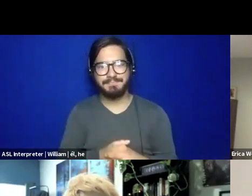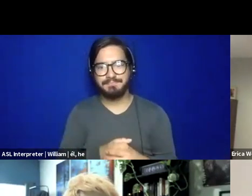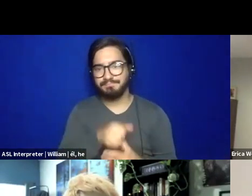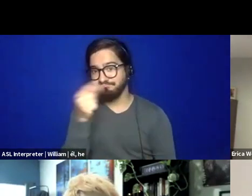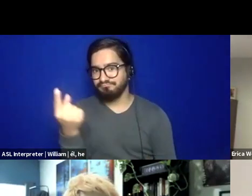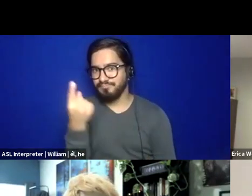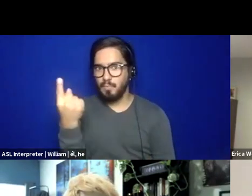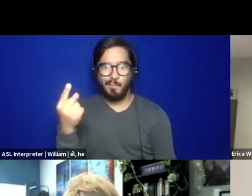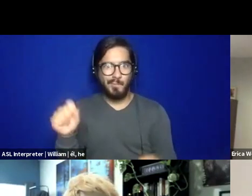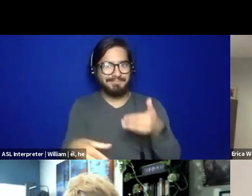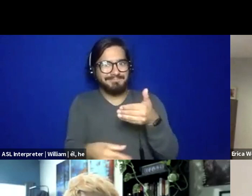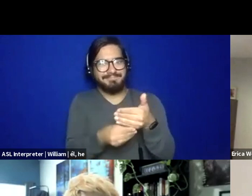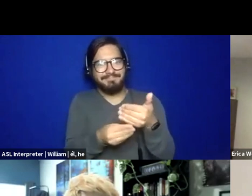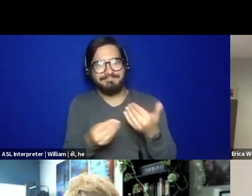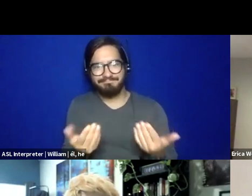anything to that?